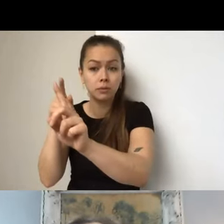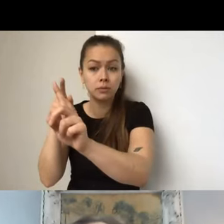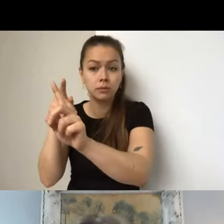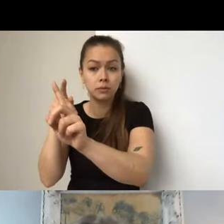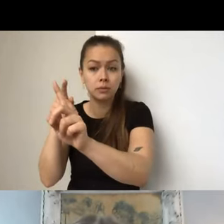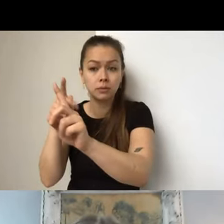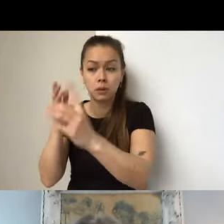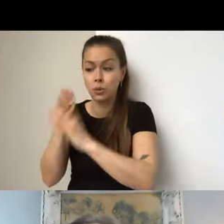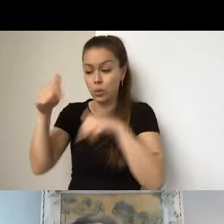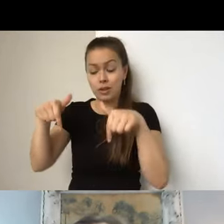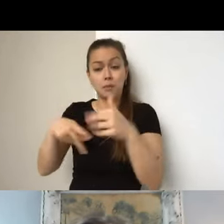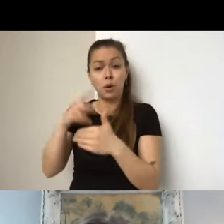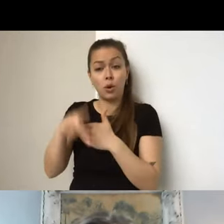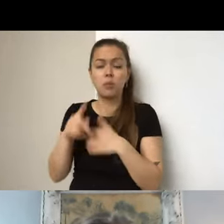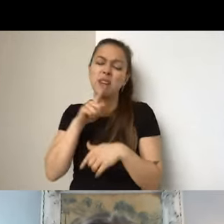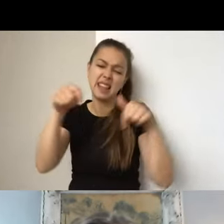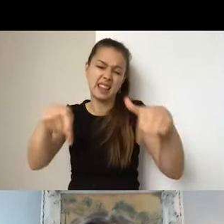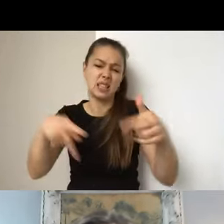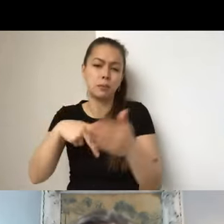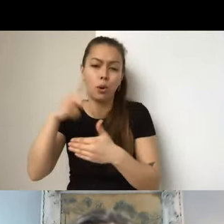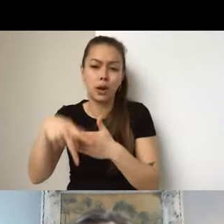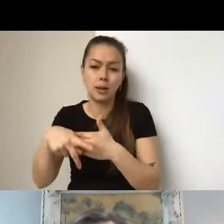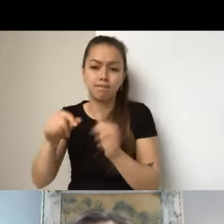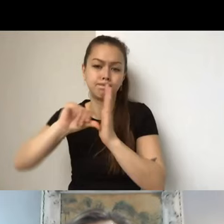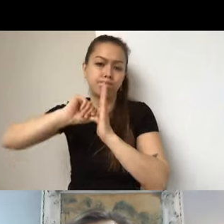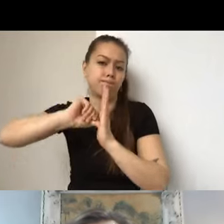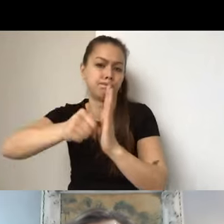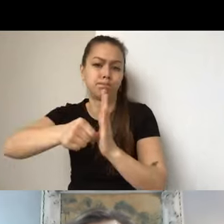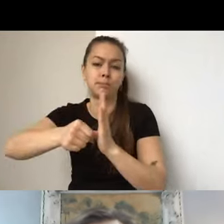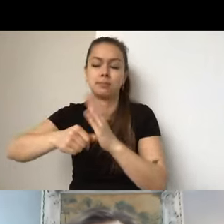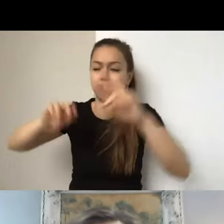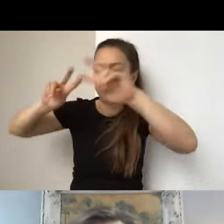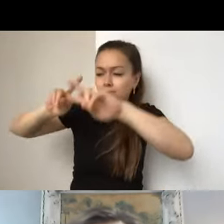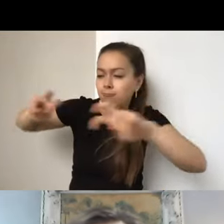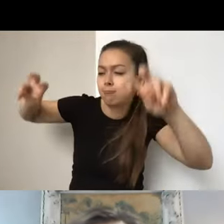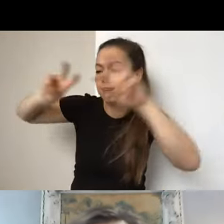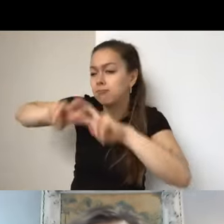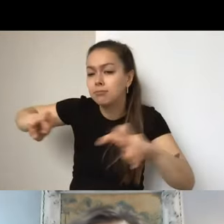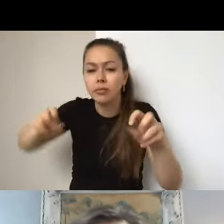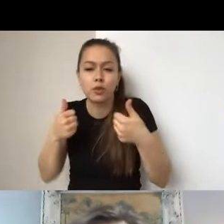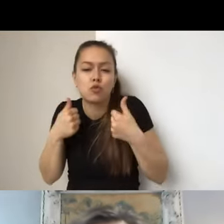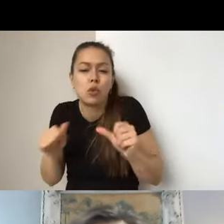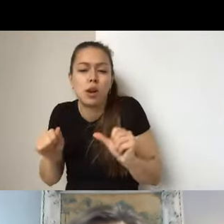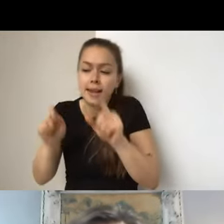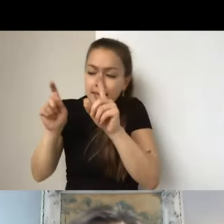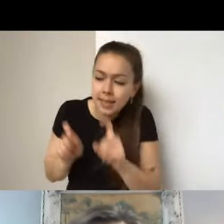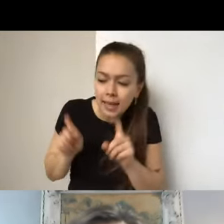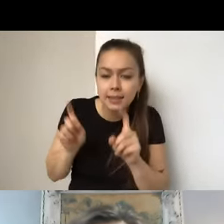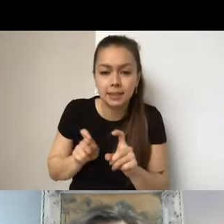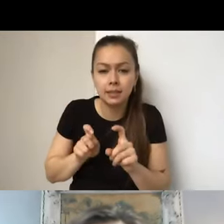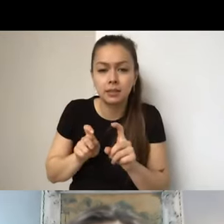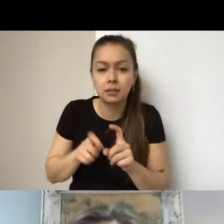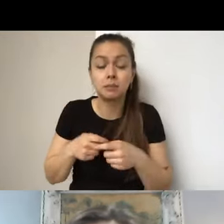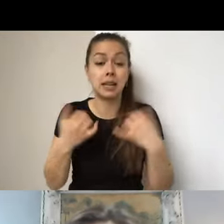is really emphasizing the exploration. Um, I'm now going to share a brief video